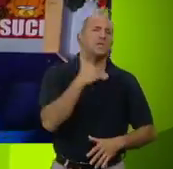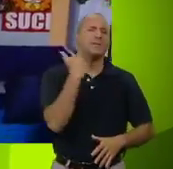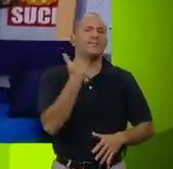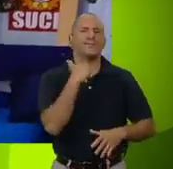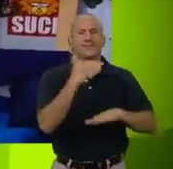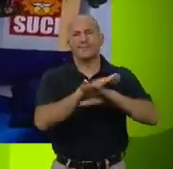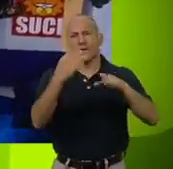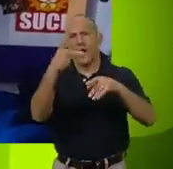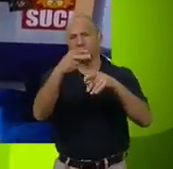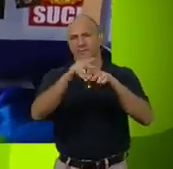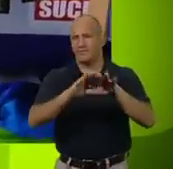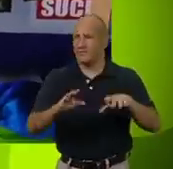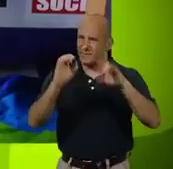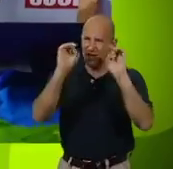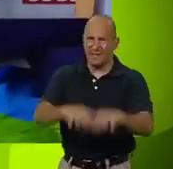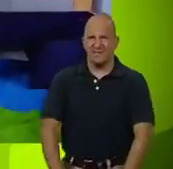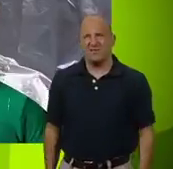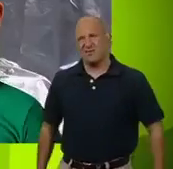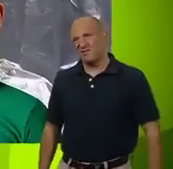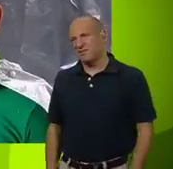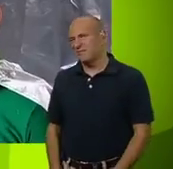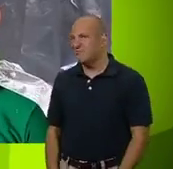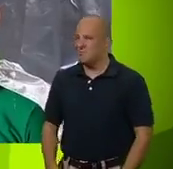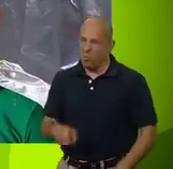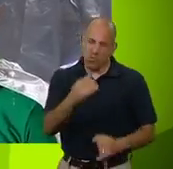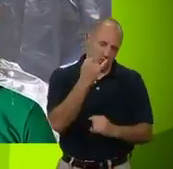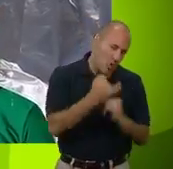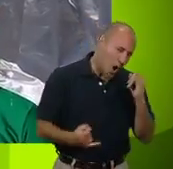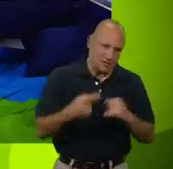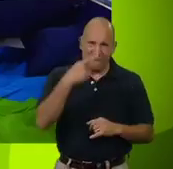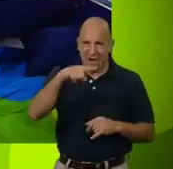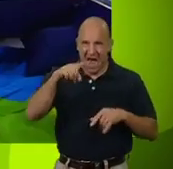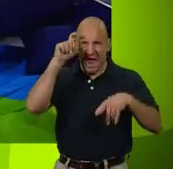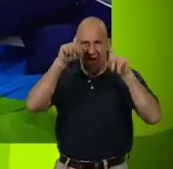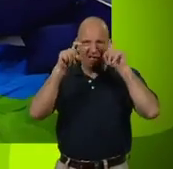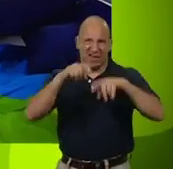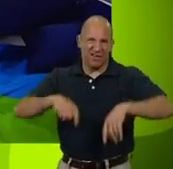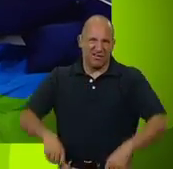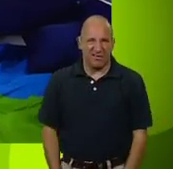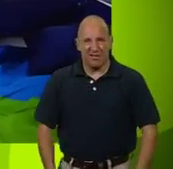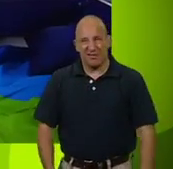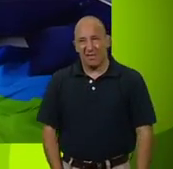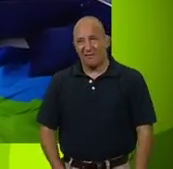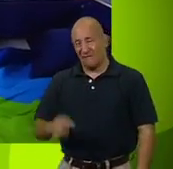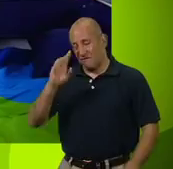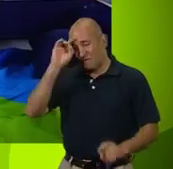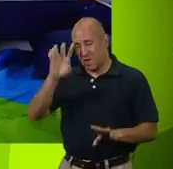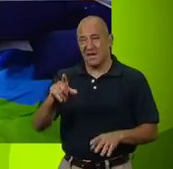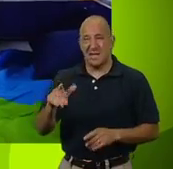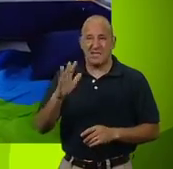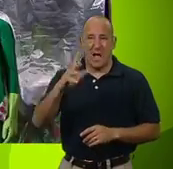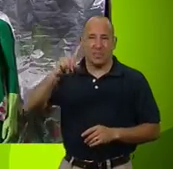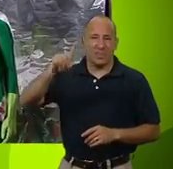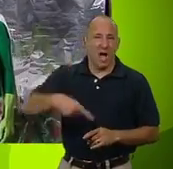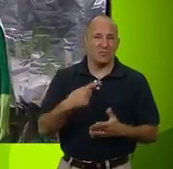No, no, no. Forget it. You're the worst fake alien ever, Ben. Might as well kiss that £10